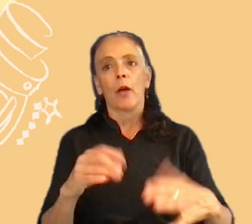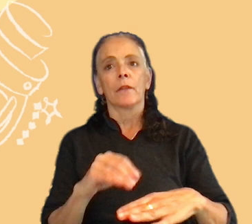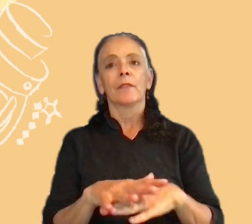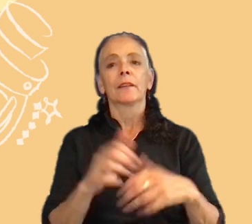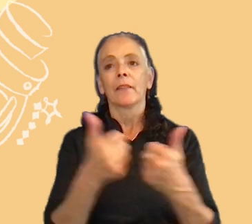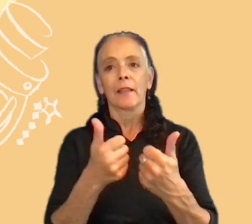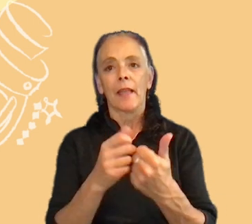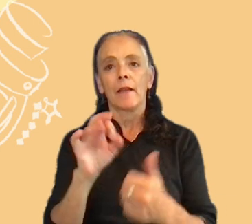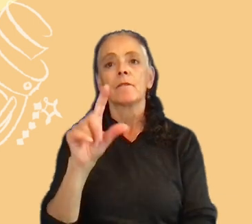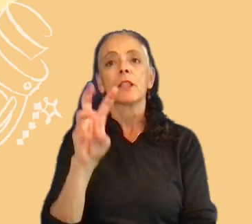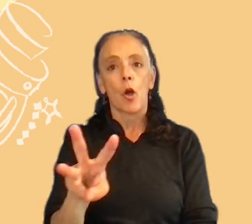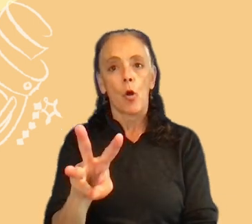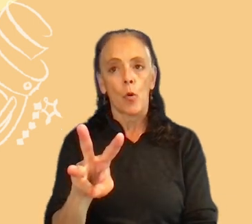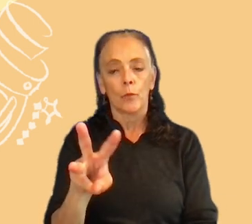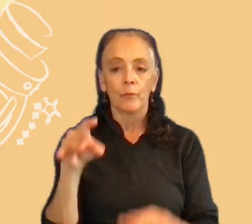game flow.